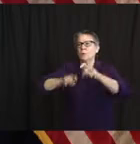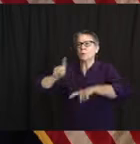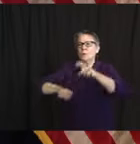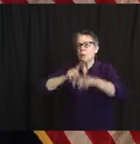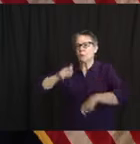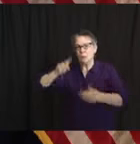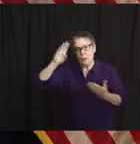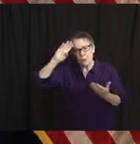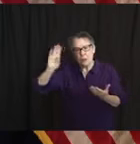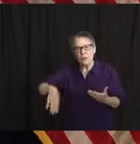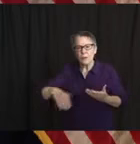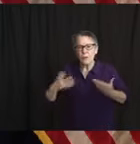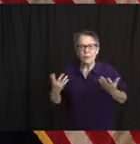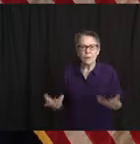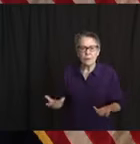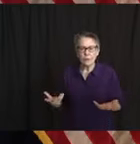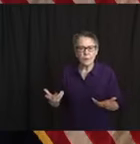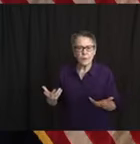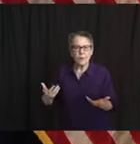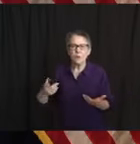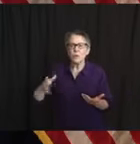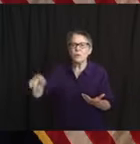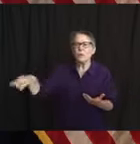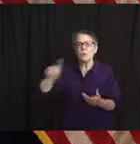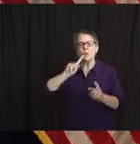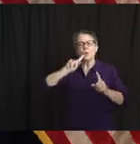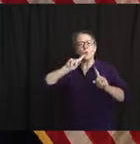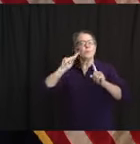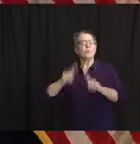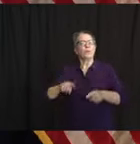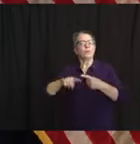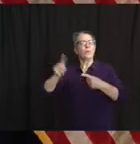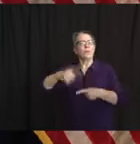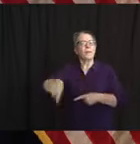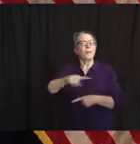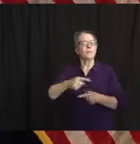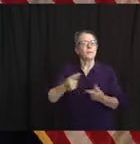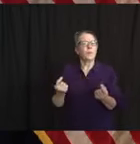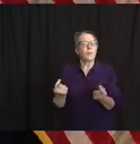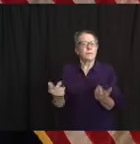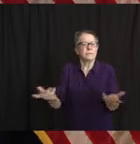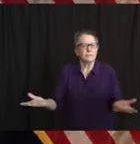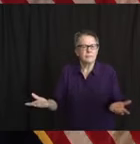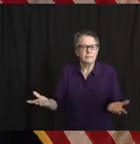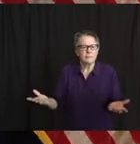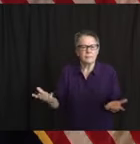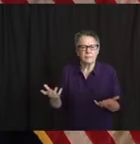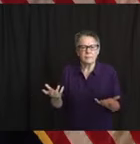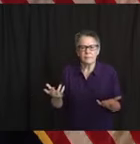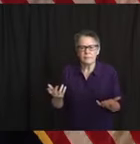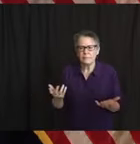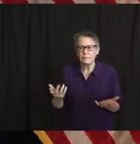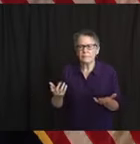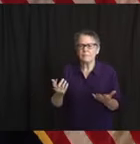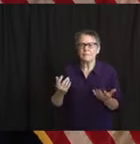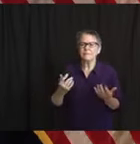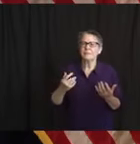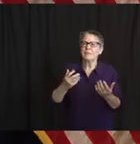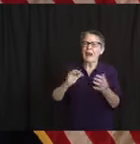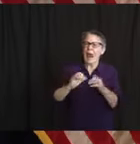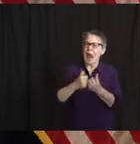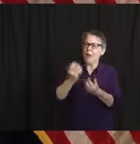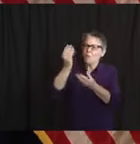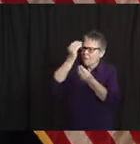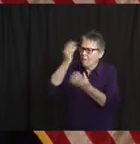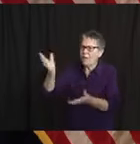and what would your message be to parents and students about this lingering uncertainty about the future? We're